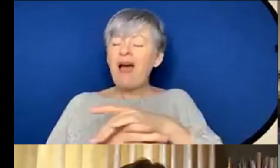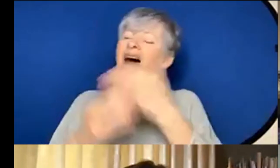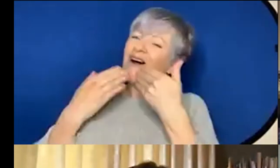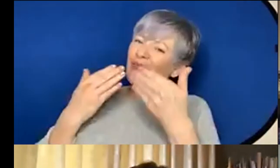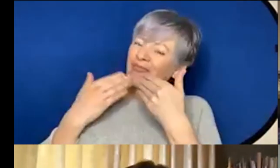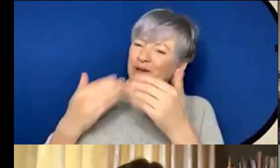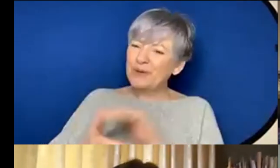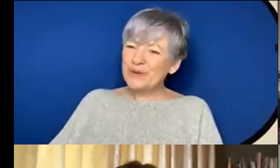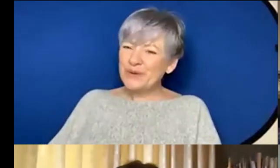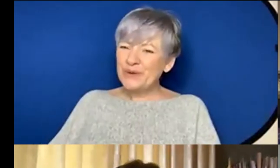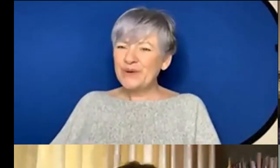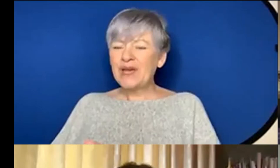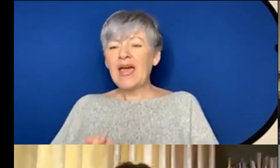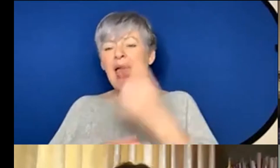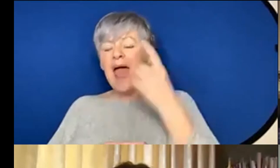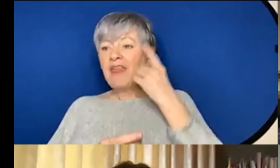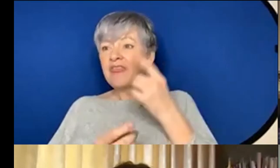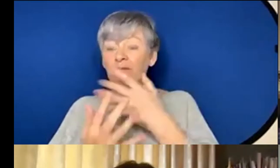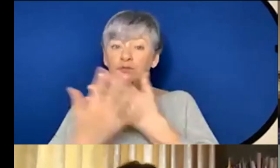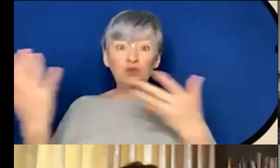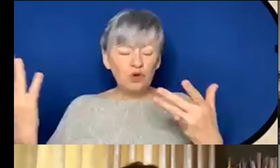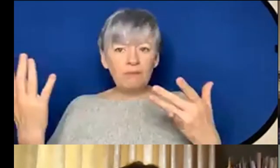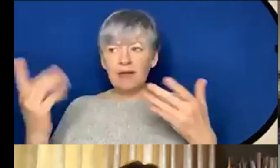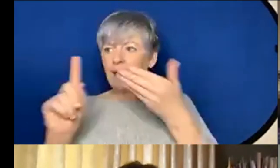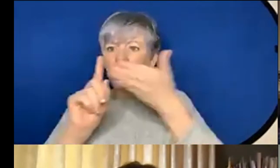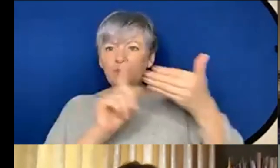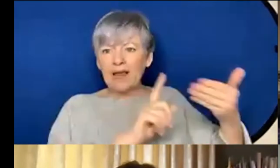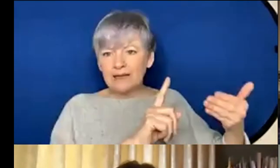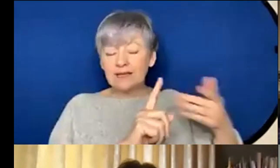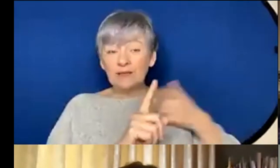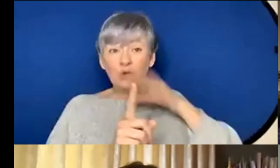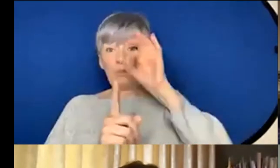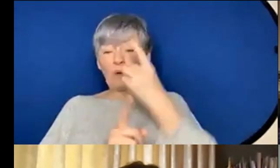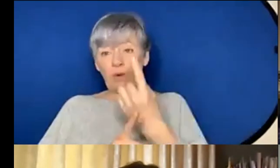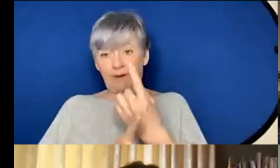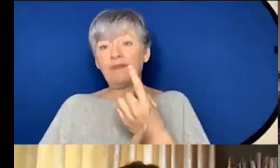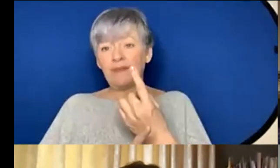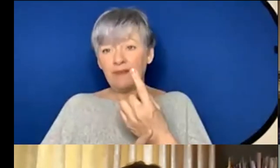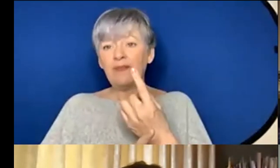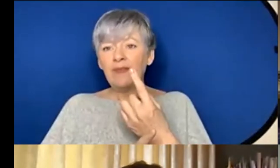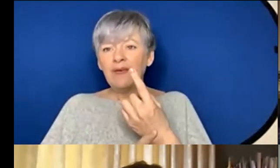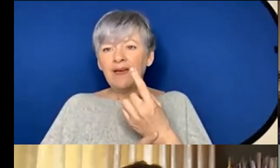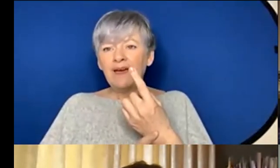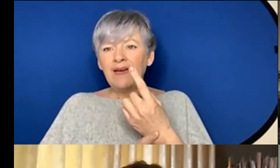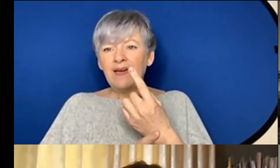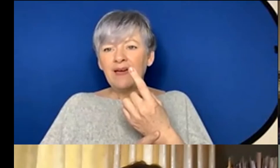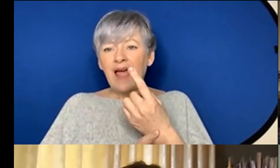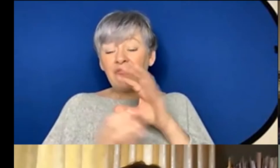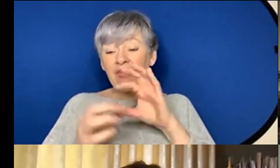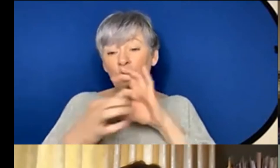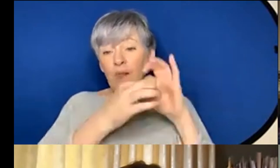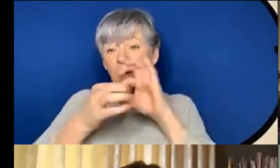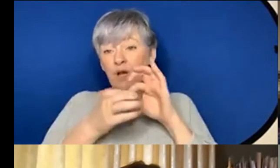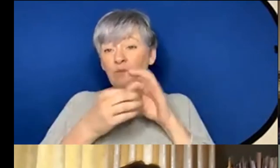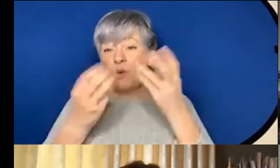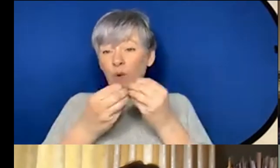um I think there's there's too many aspects that are enjoyable for me to just pick one um I think collaborating with performers